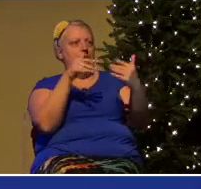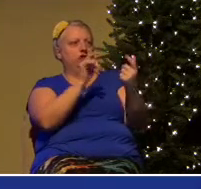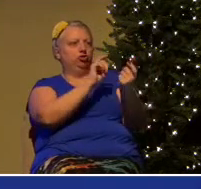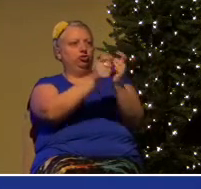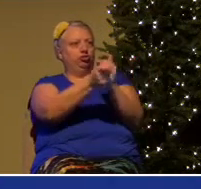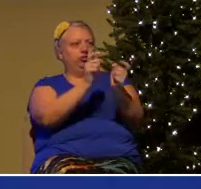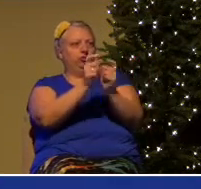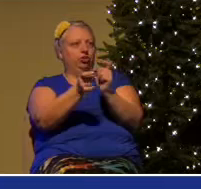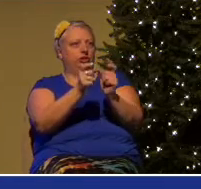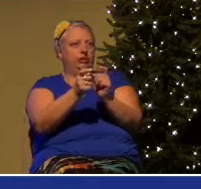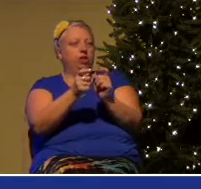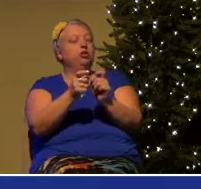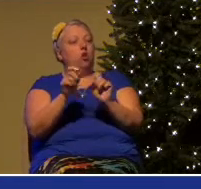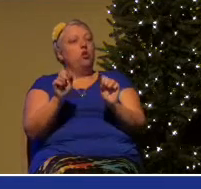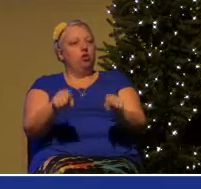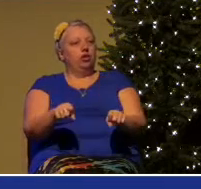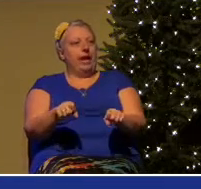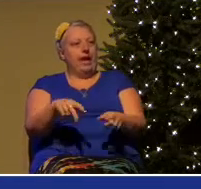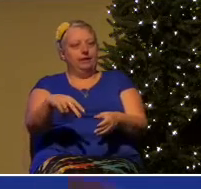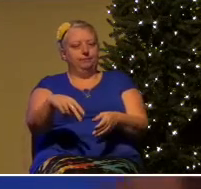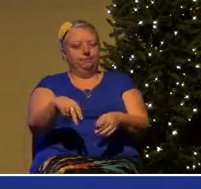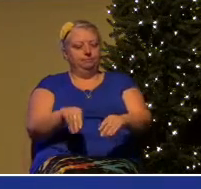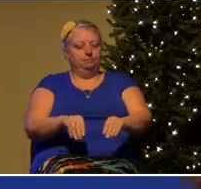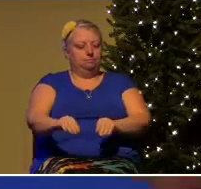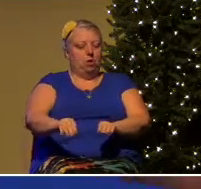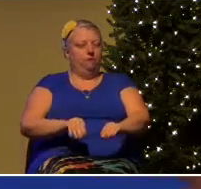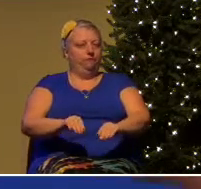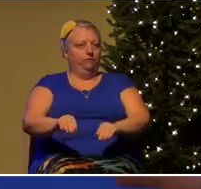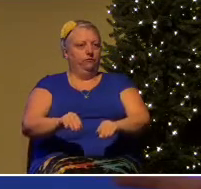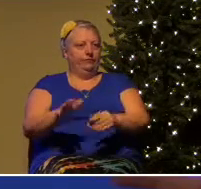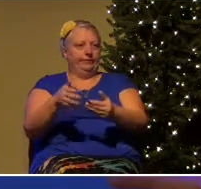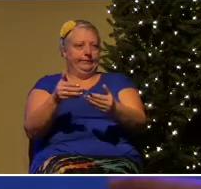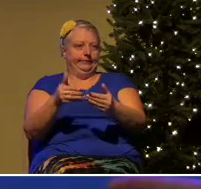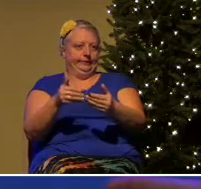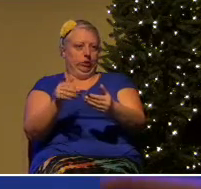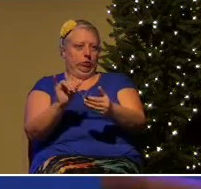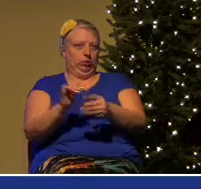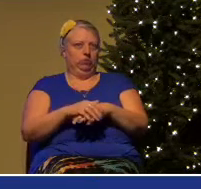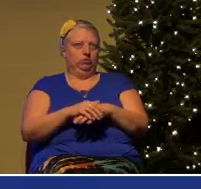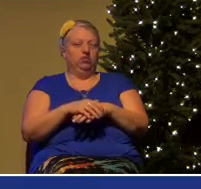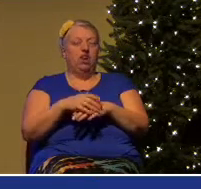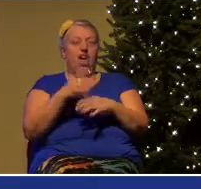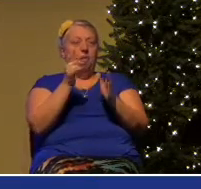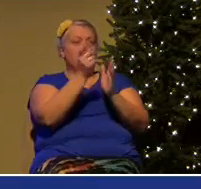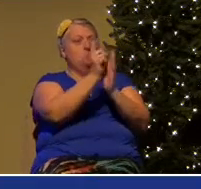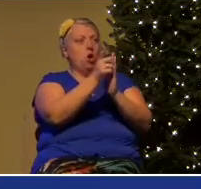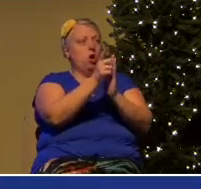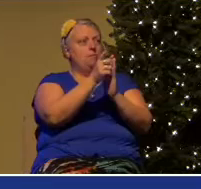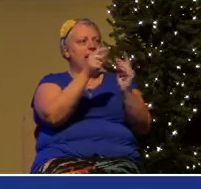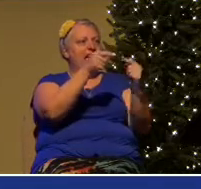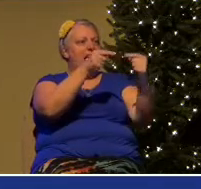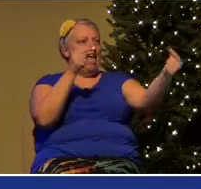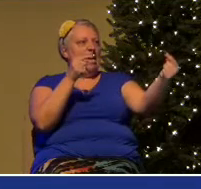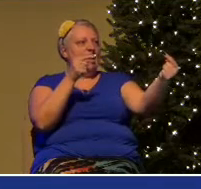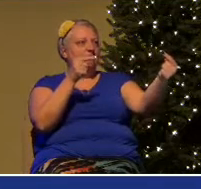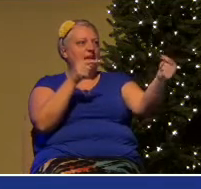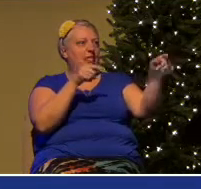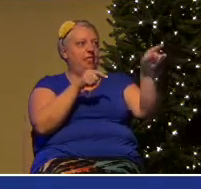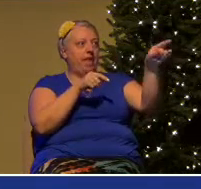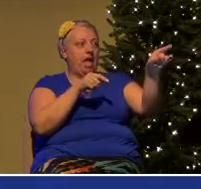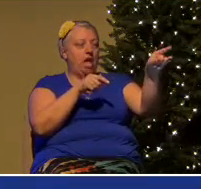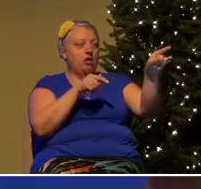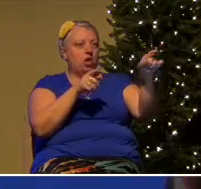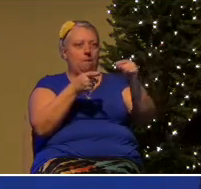Because the nature of battle is that one moment the enemy's strategy is over here, the next moment his strategy changes,